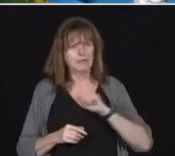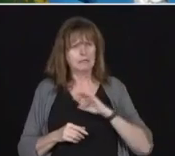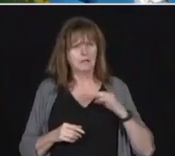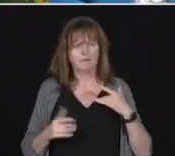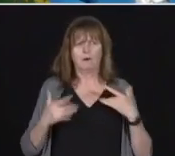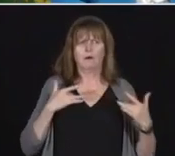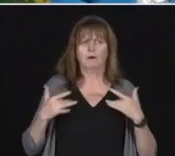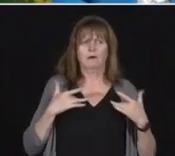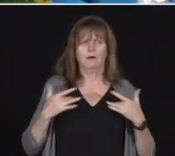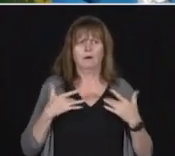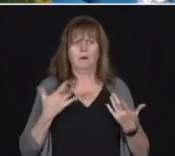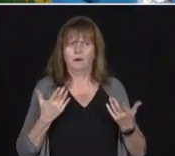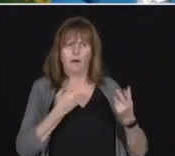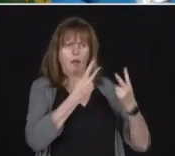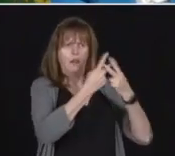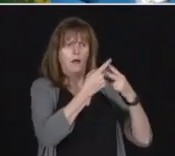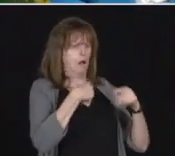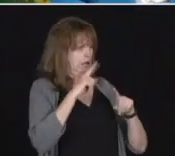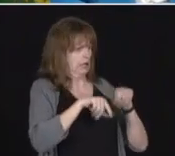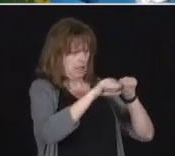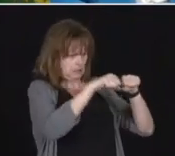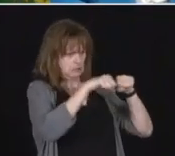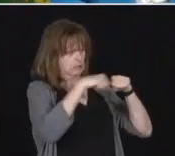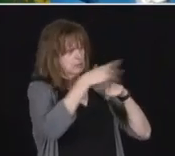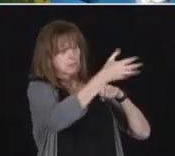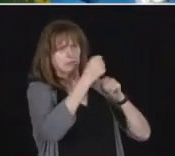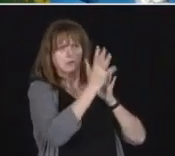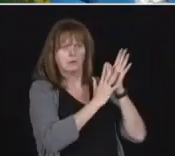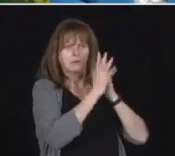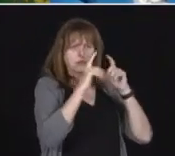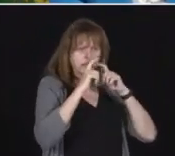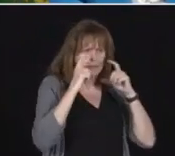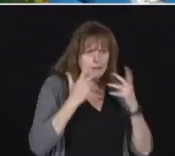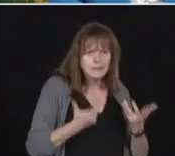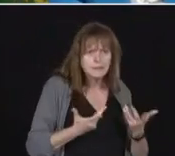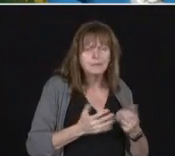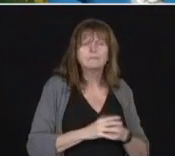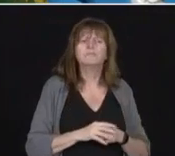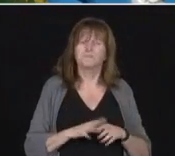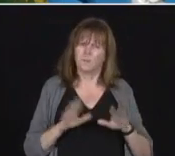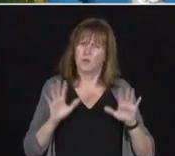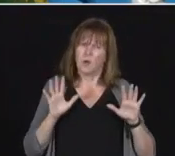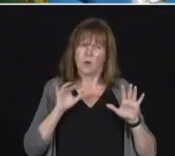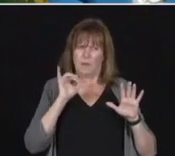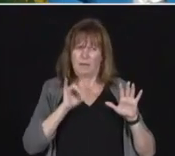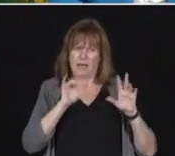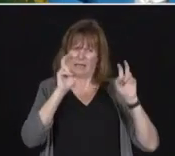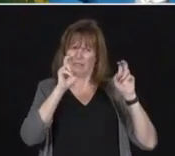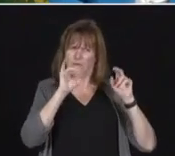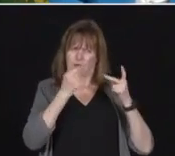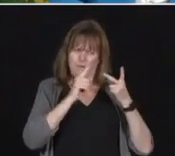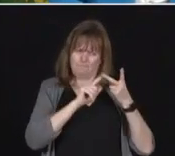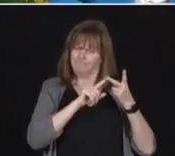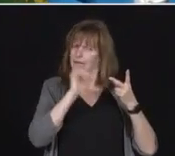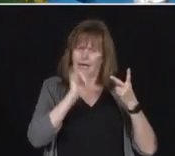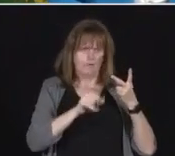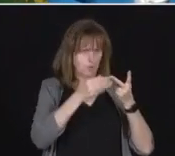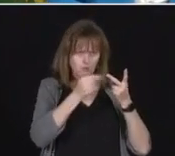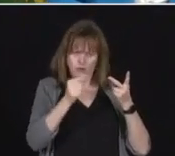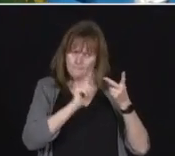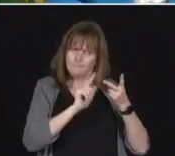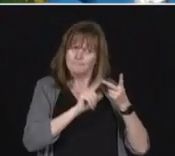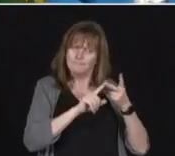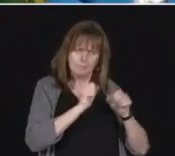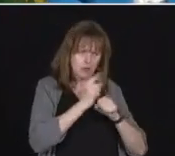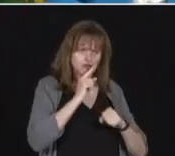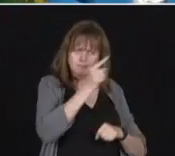the supply that is there. So we need to straighten that issue out and make sure that the personal protective equipment that